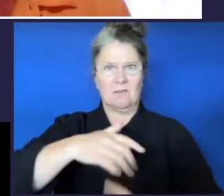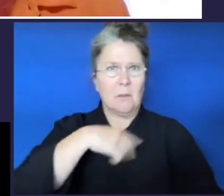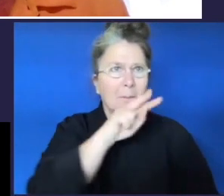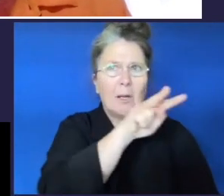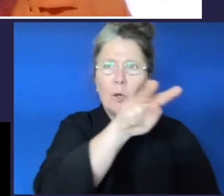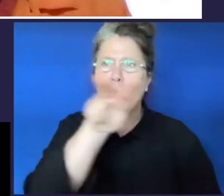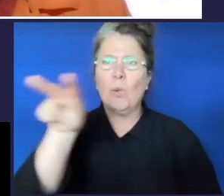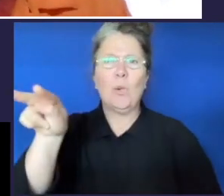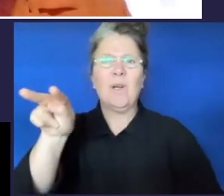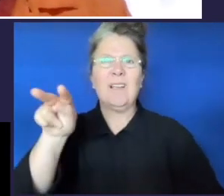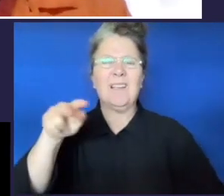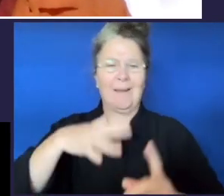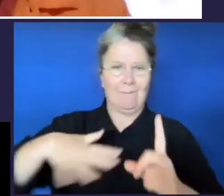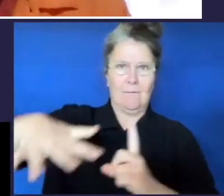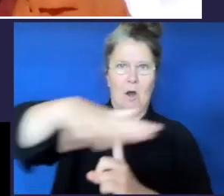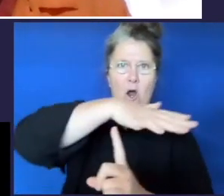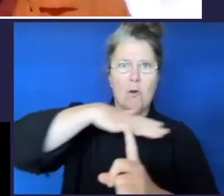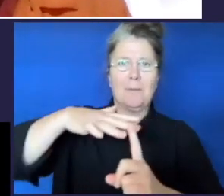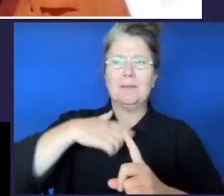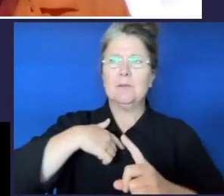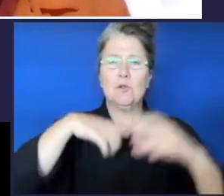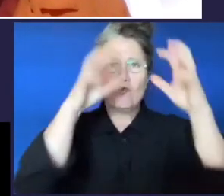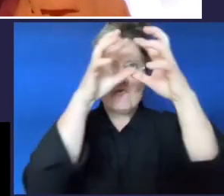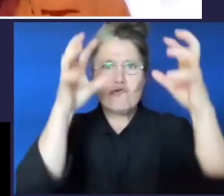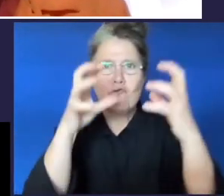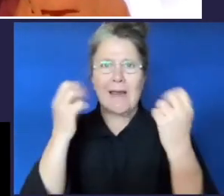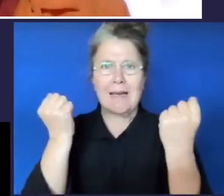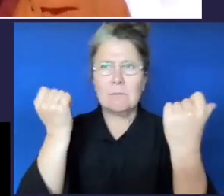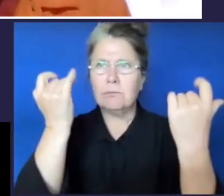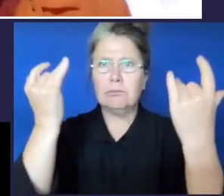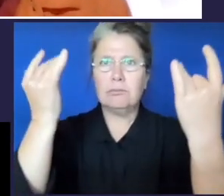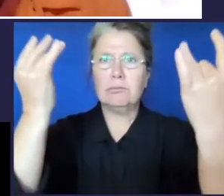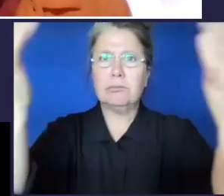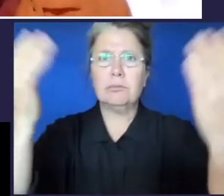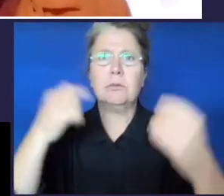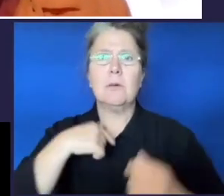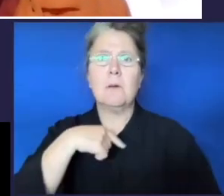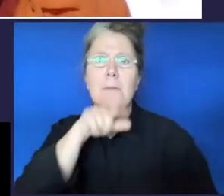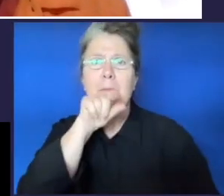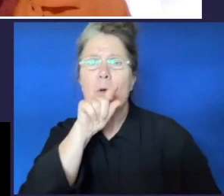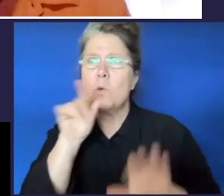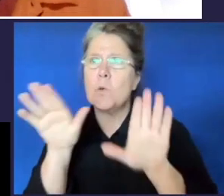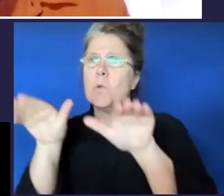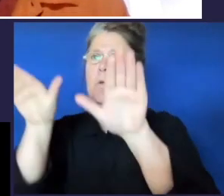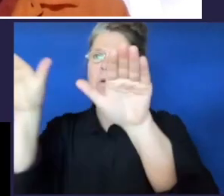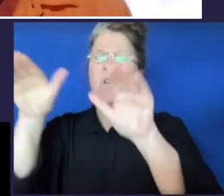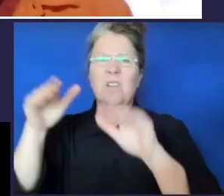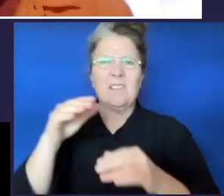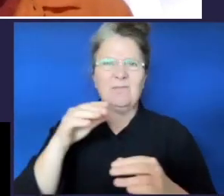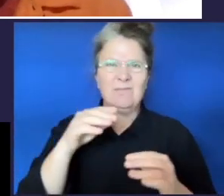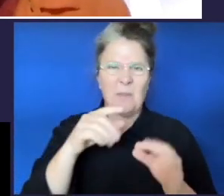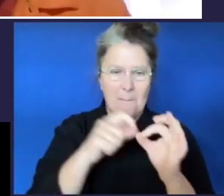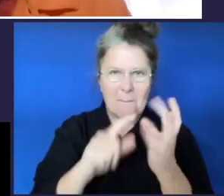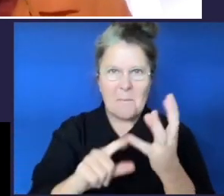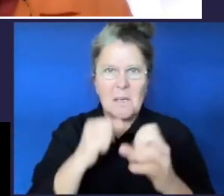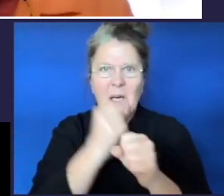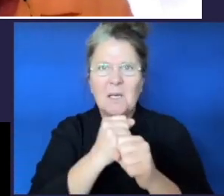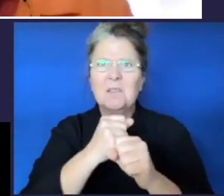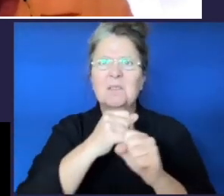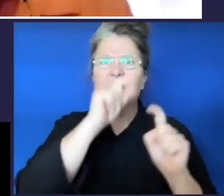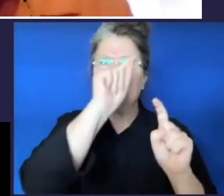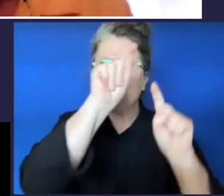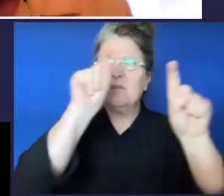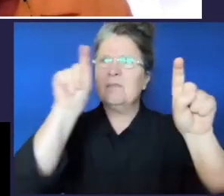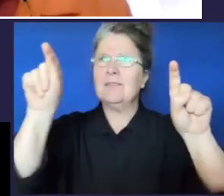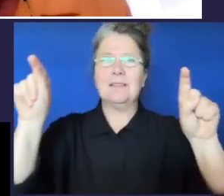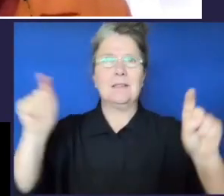insects the animals um and listen and learn from the environment um and that's one of